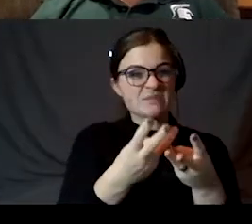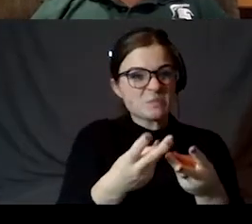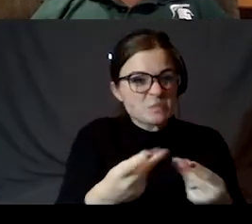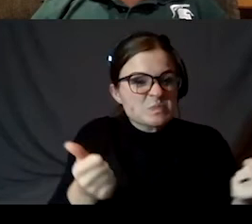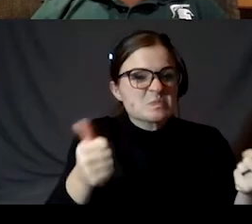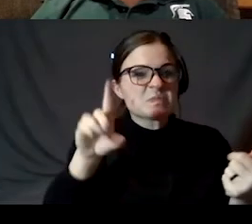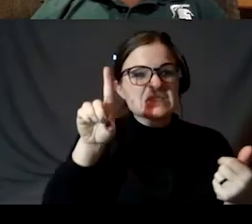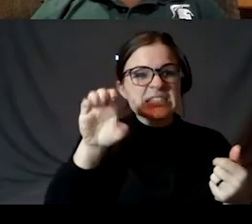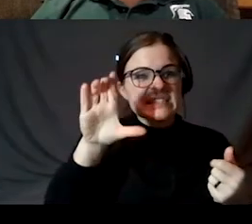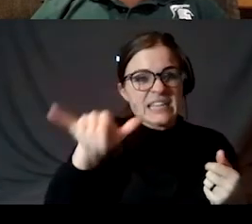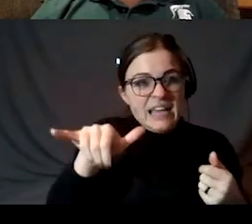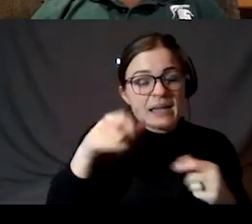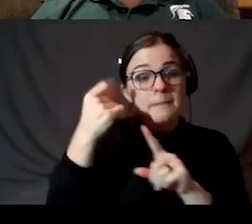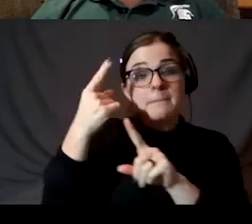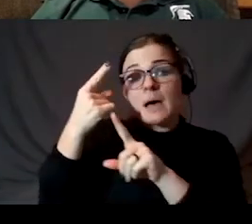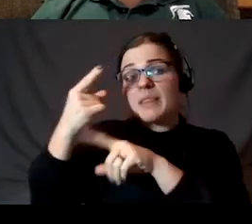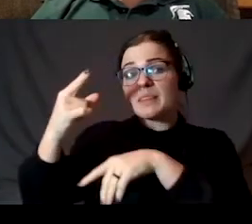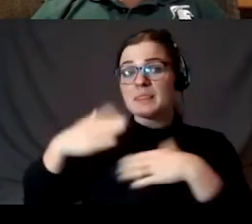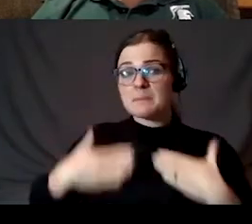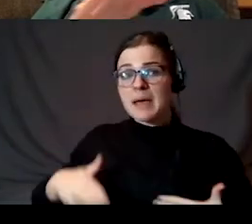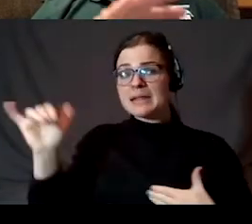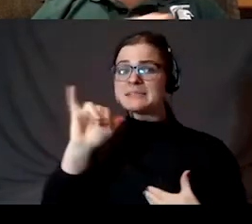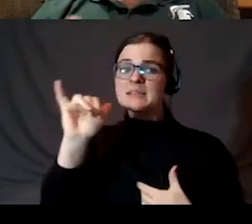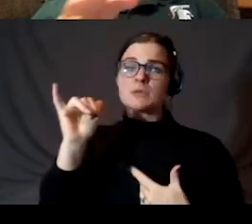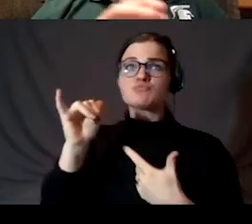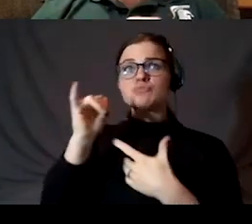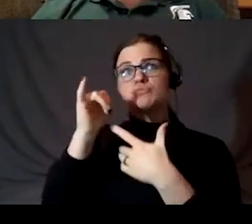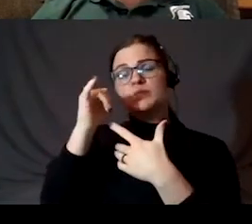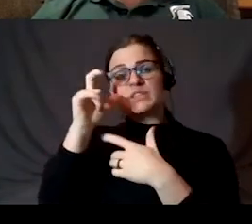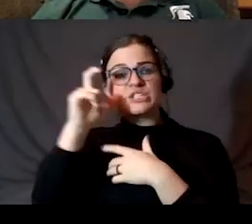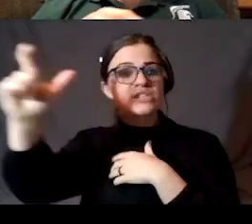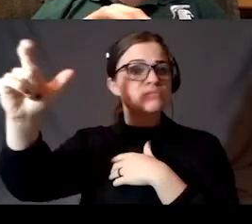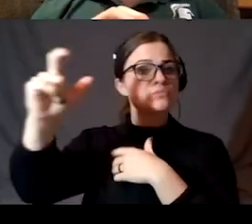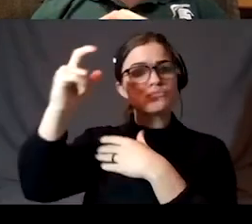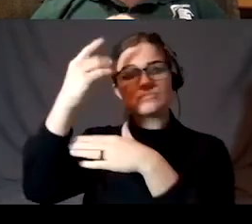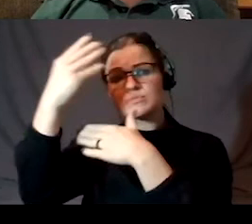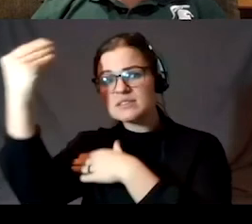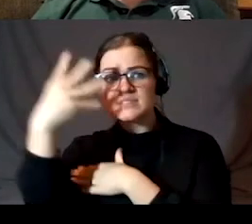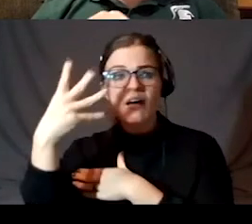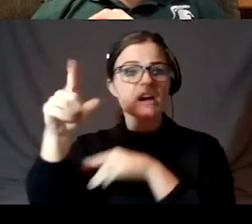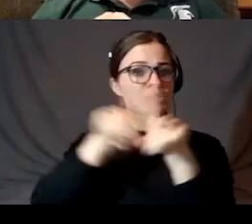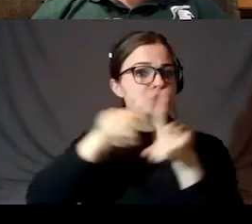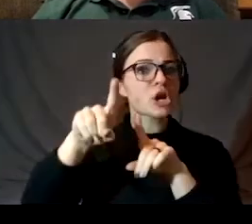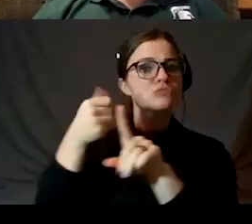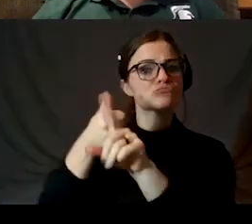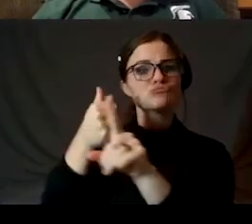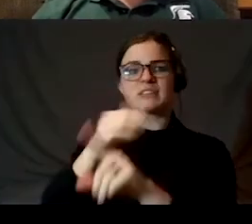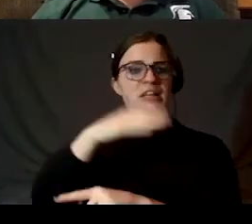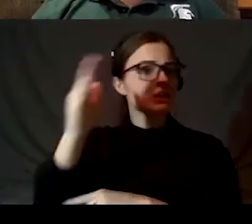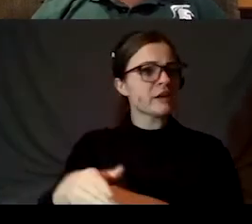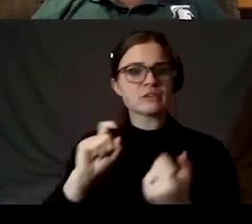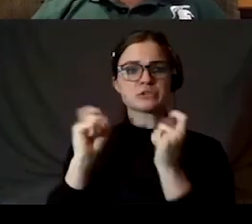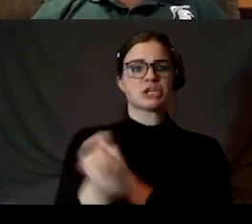heavenly bodies like the Moon and the Sun and the stars, they go through their orbits, they don't change, they're eternal, they're perfect.